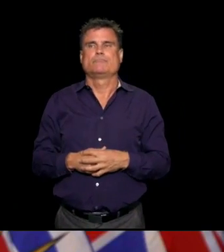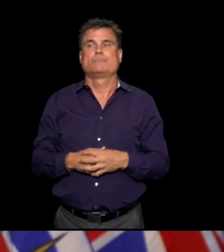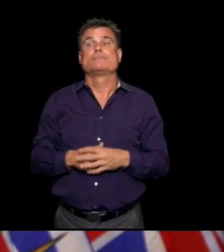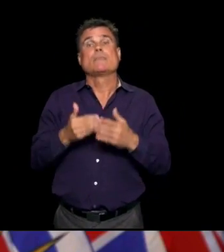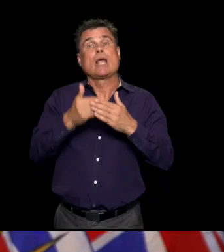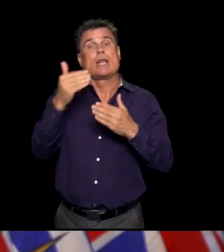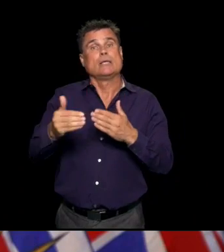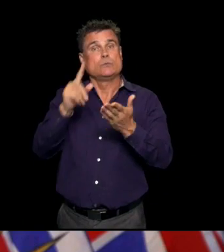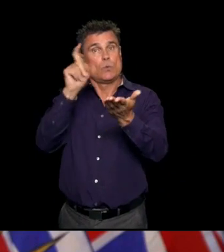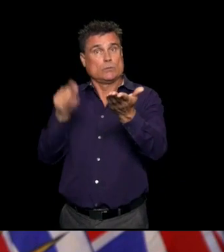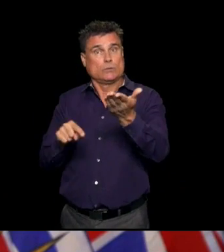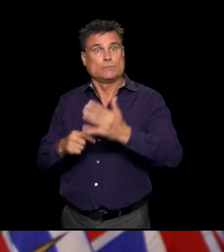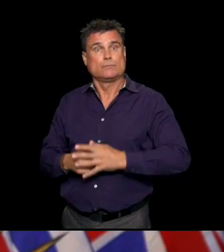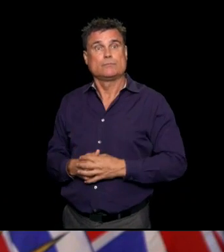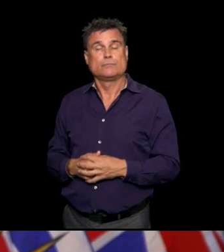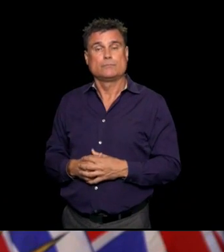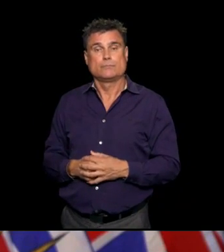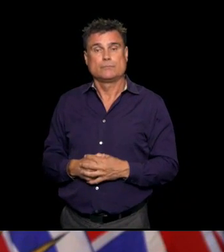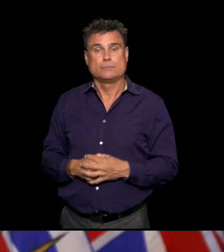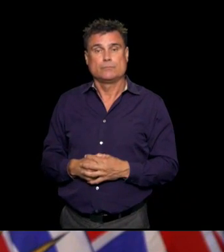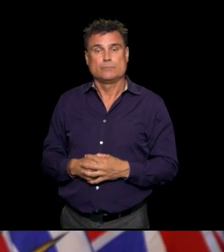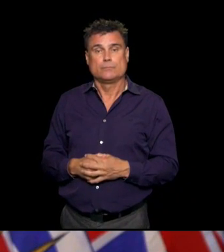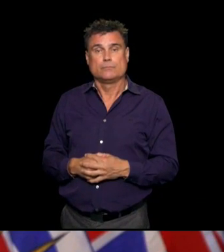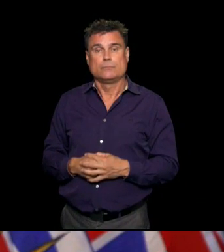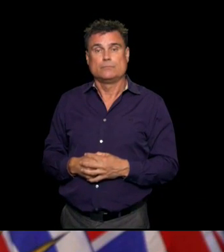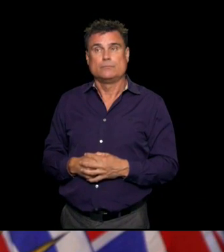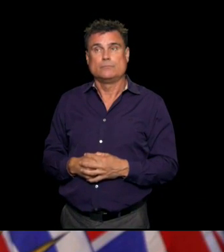Next question is from Nick Johansson, Castanet News.